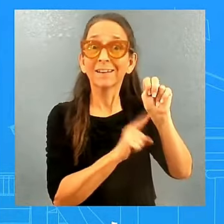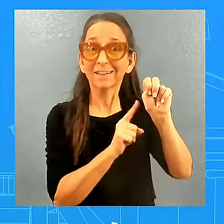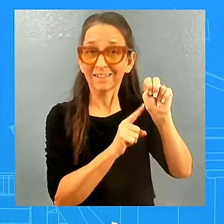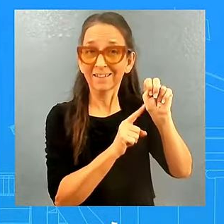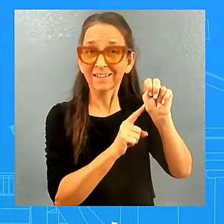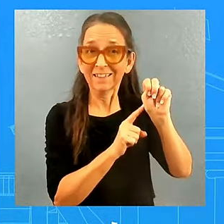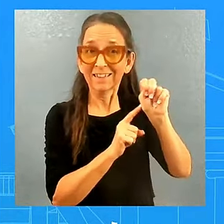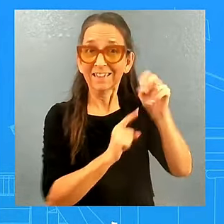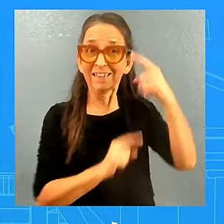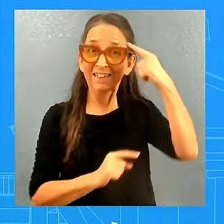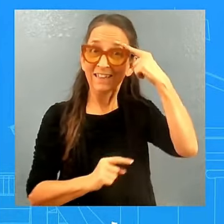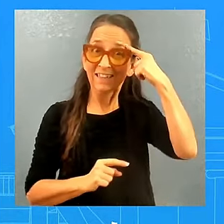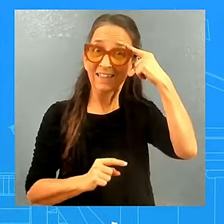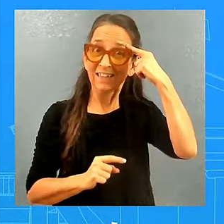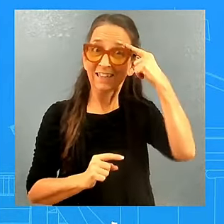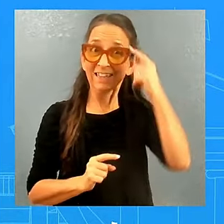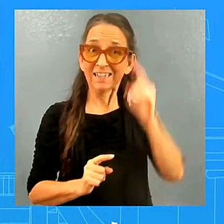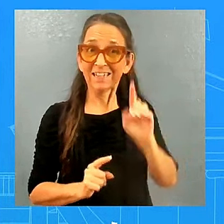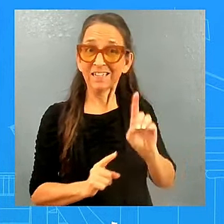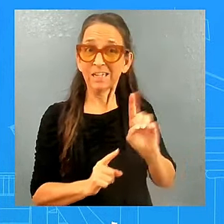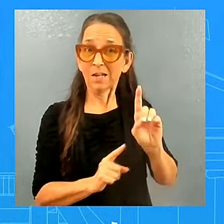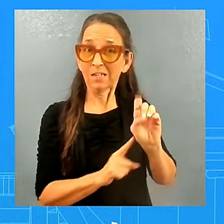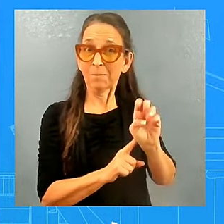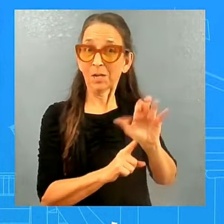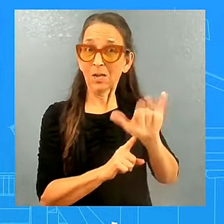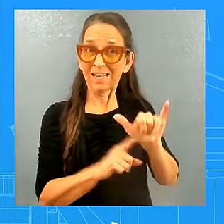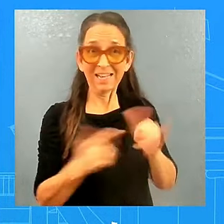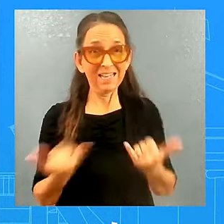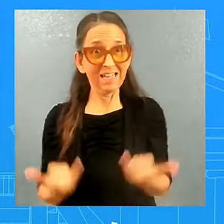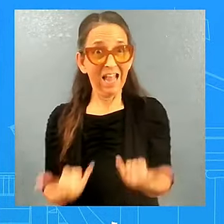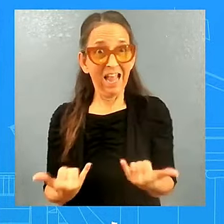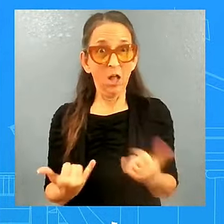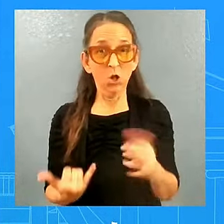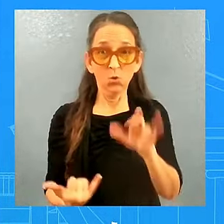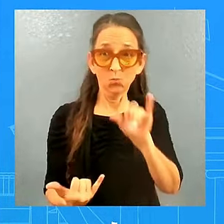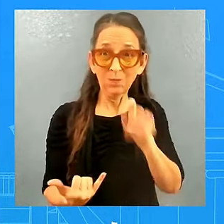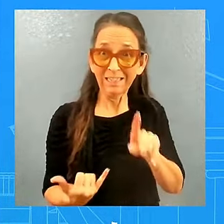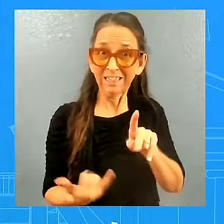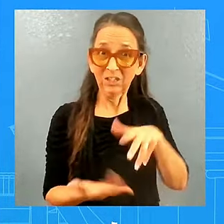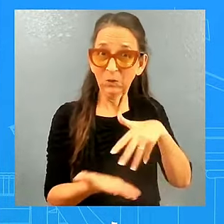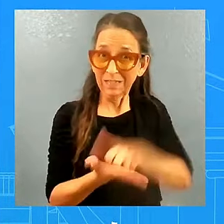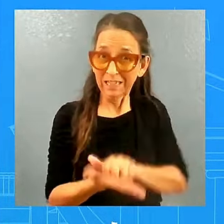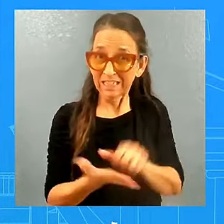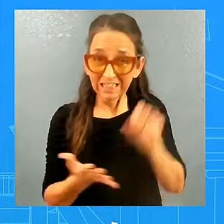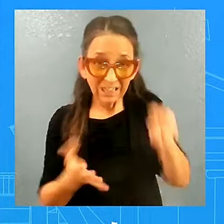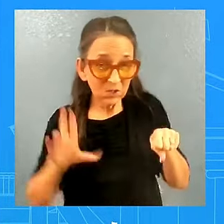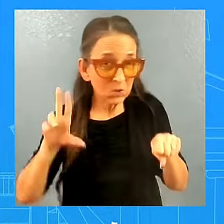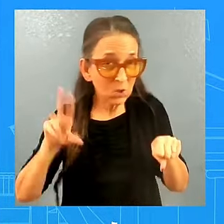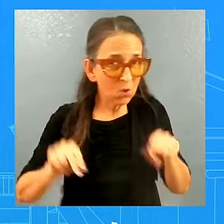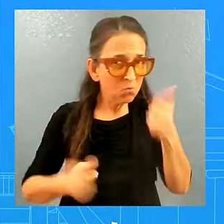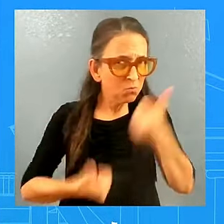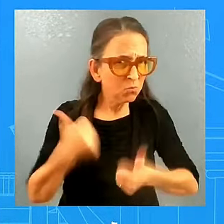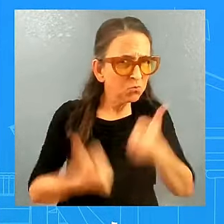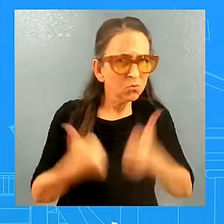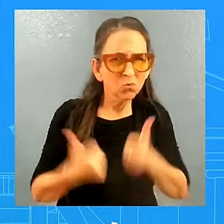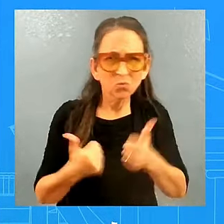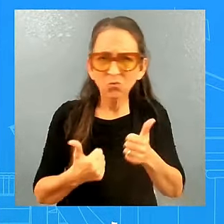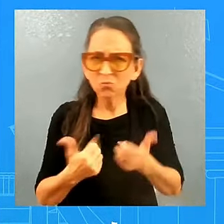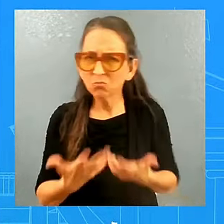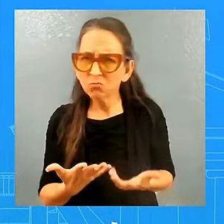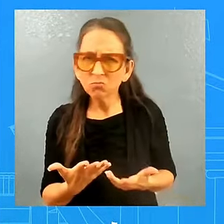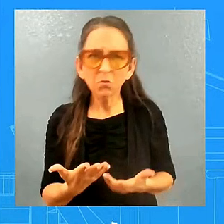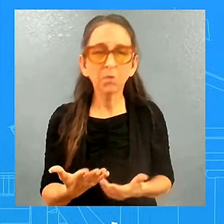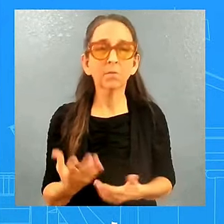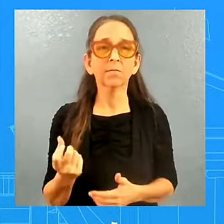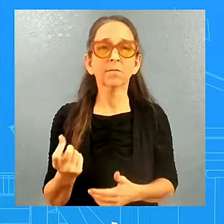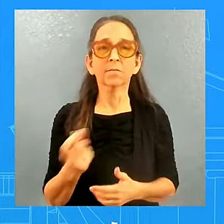and it was very honest. And what we are trying to do, and I get your question, what we are trying to do is